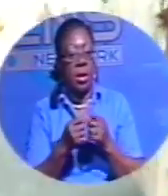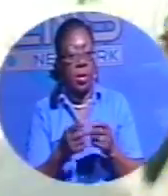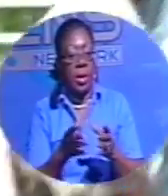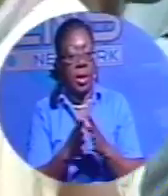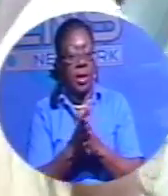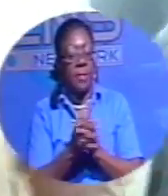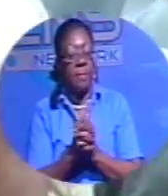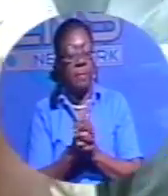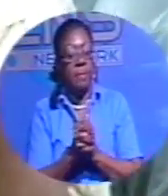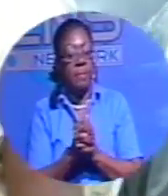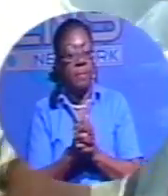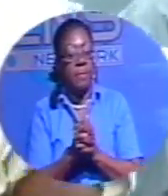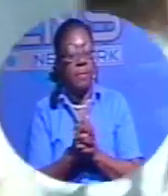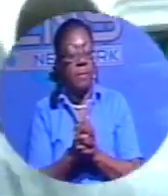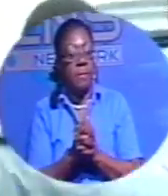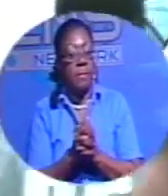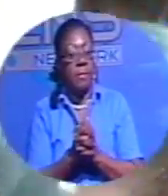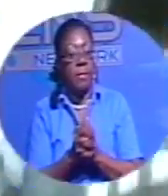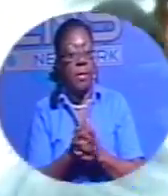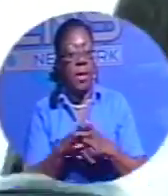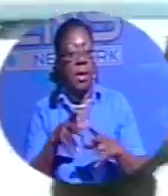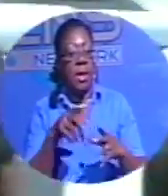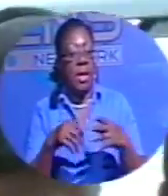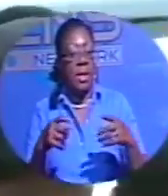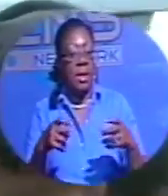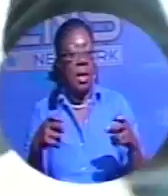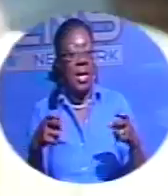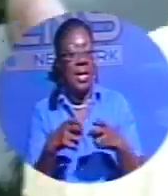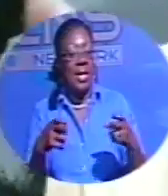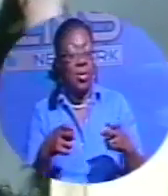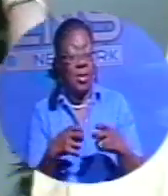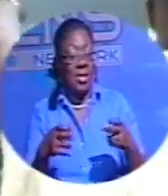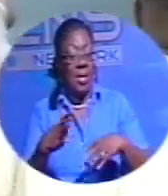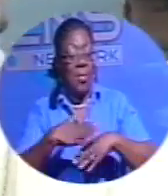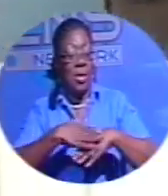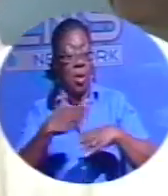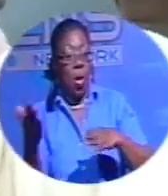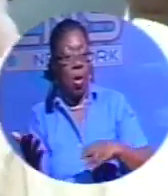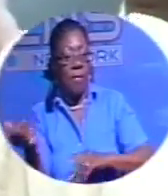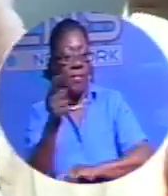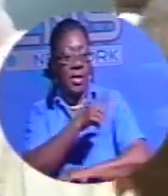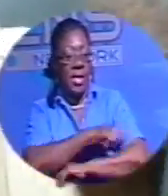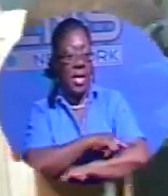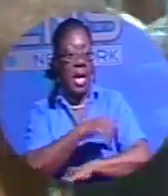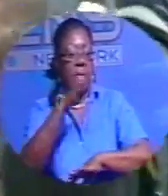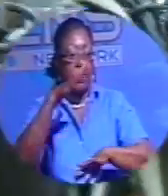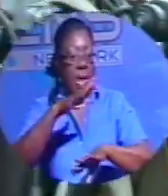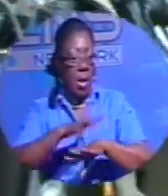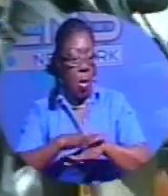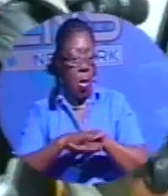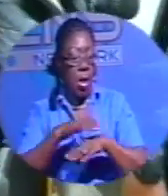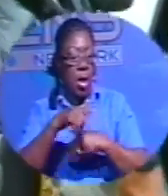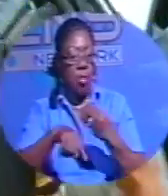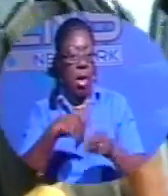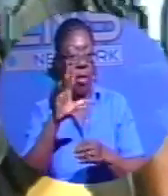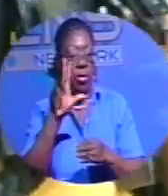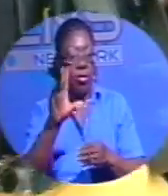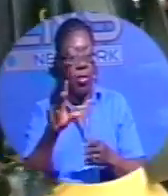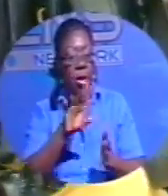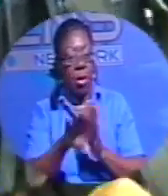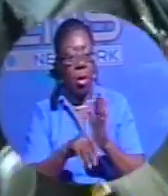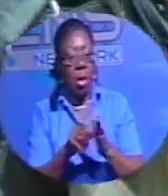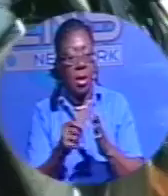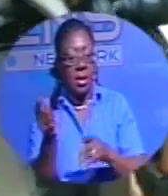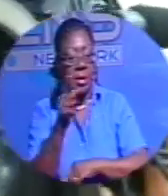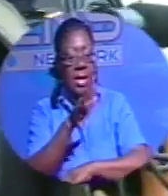in the lower court. While electricity supply was restored around 3 today following an island-wide blackout, BEC